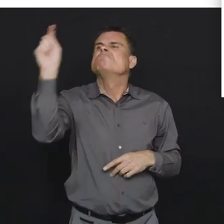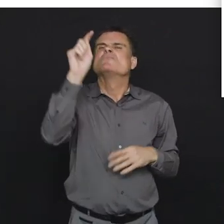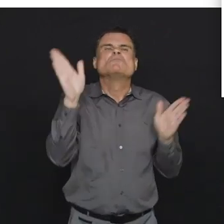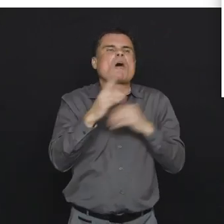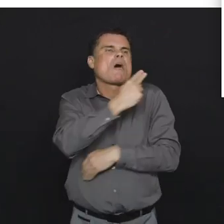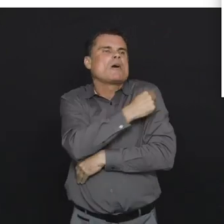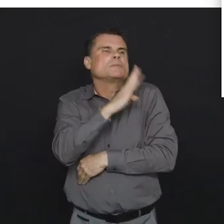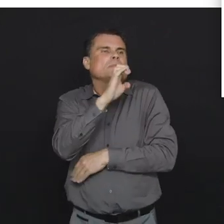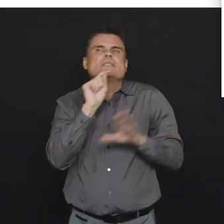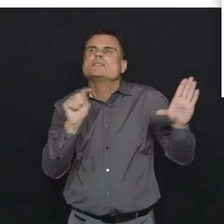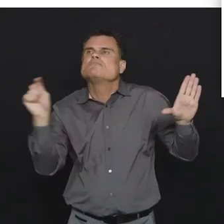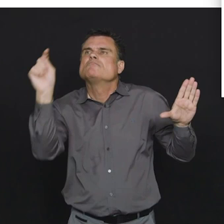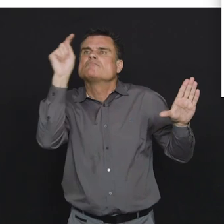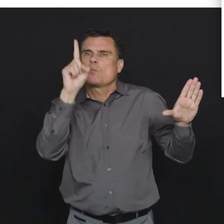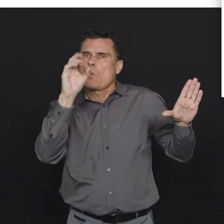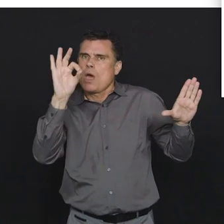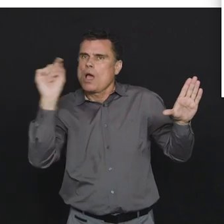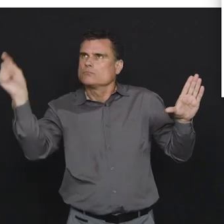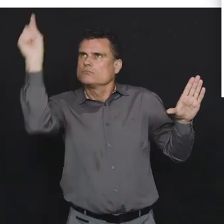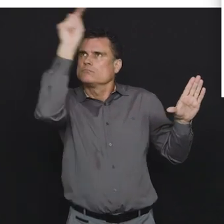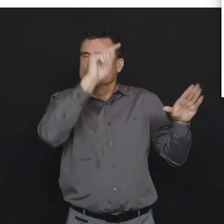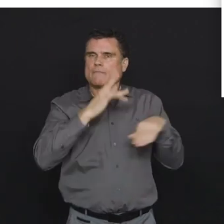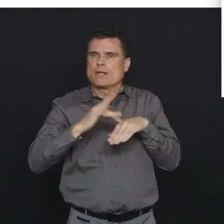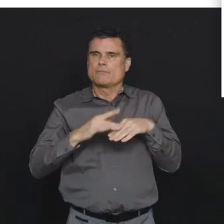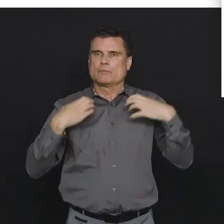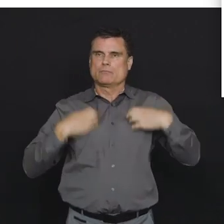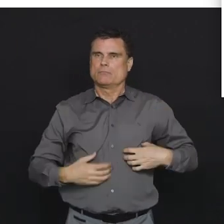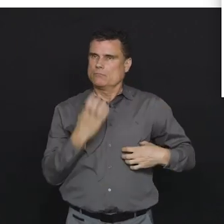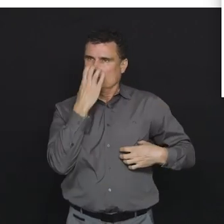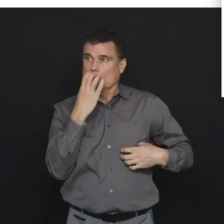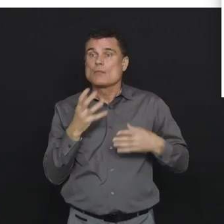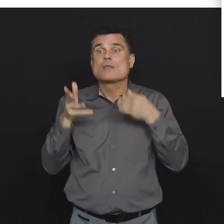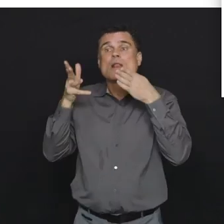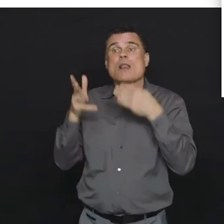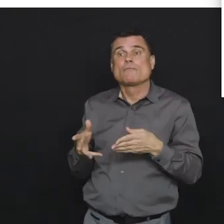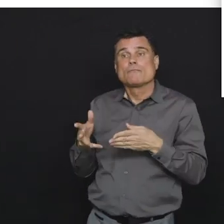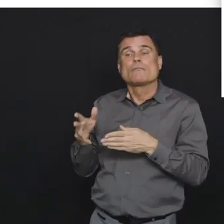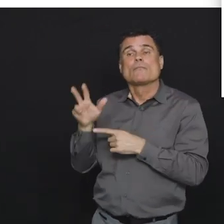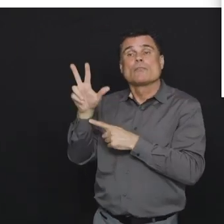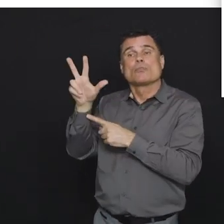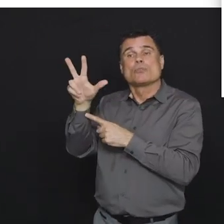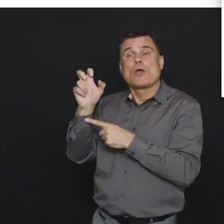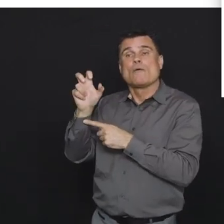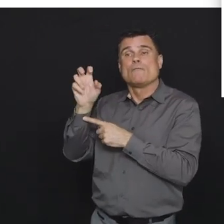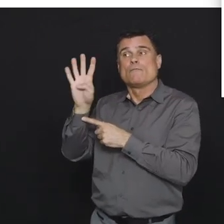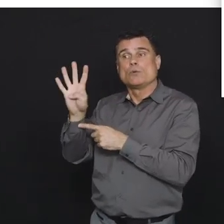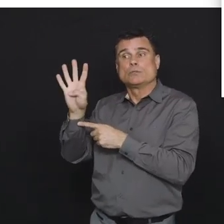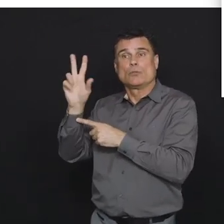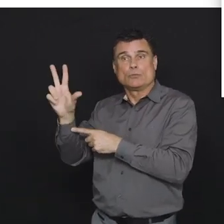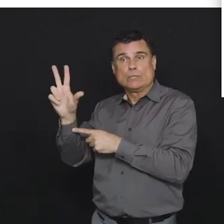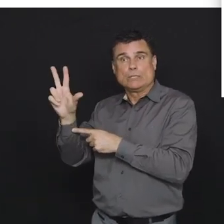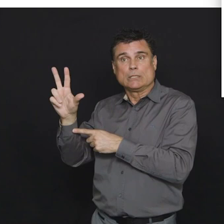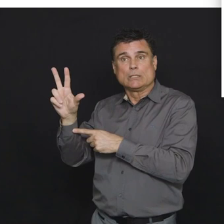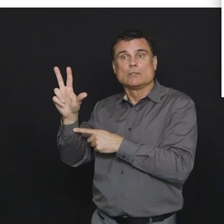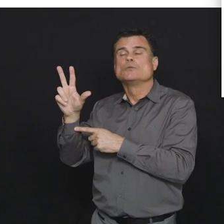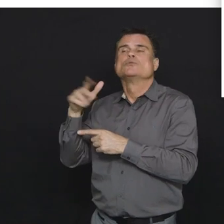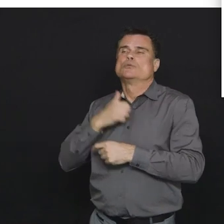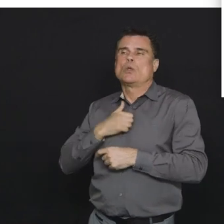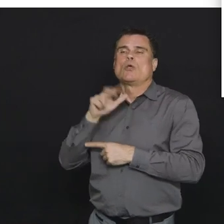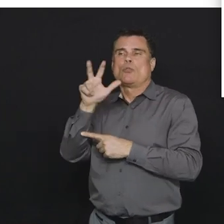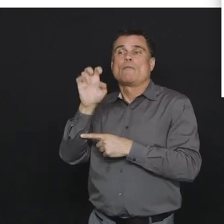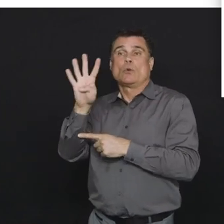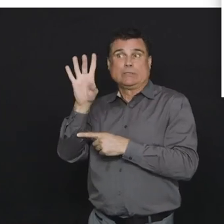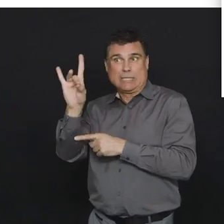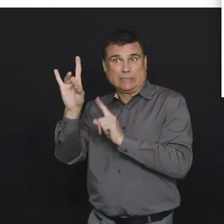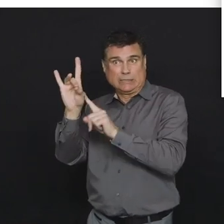smaller hospitals or small hospital events. And so that leaves us a total of 348 events in the 17